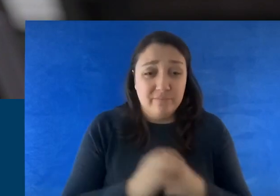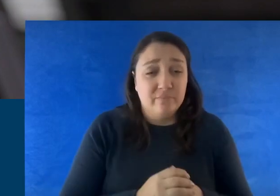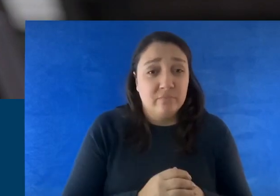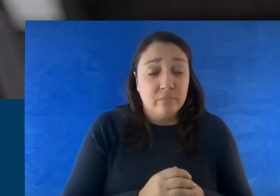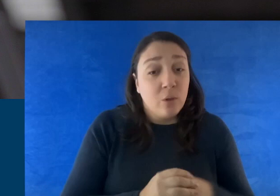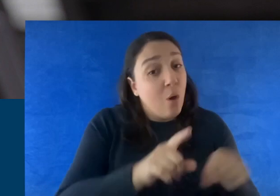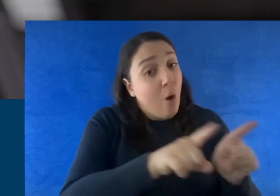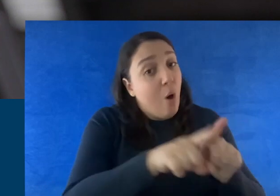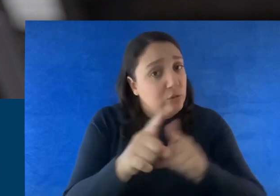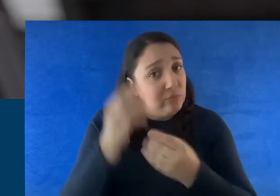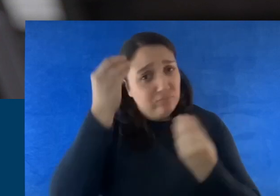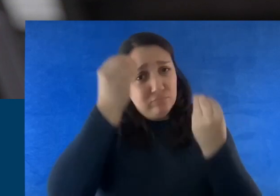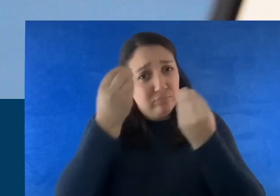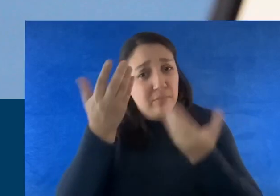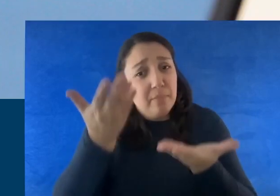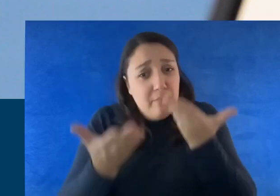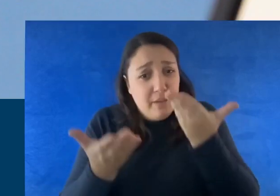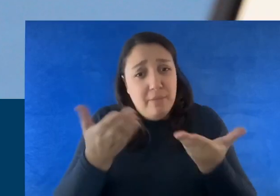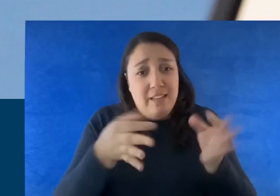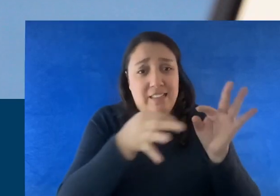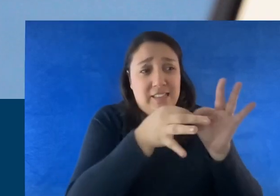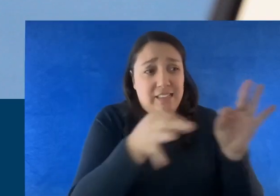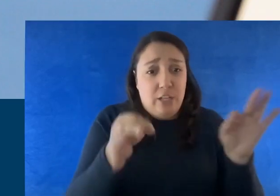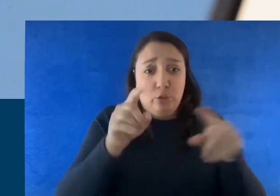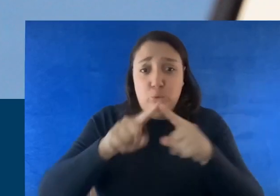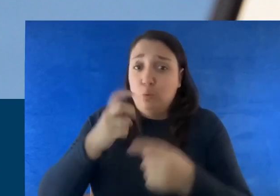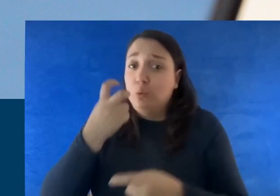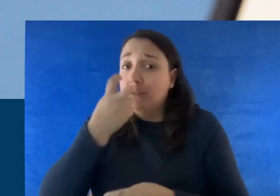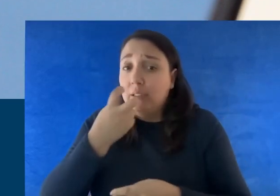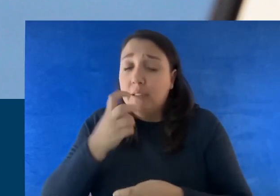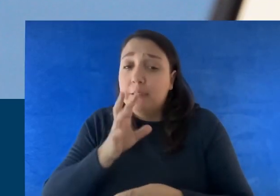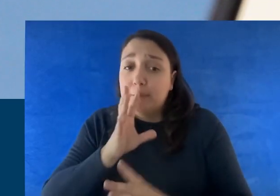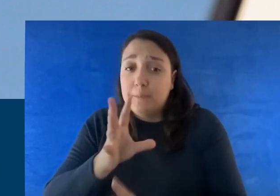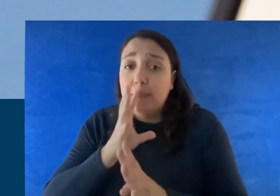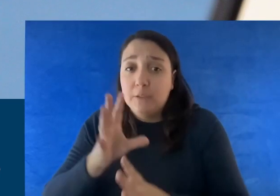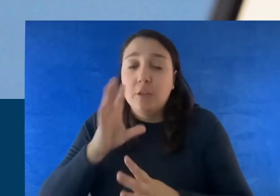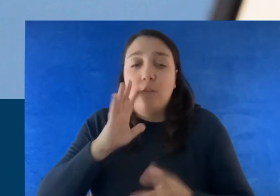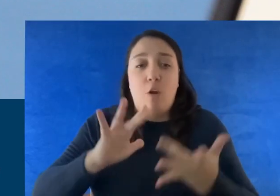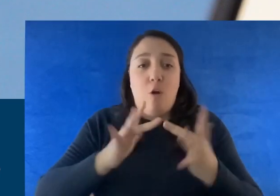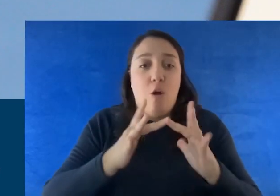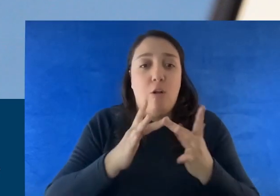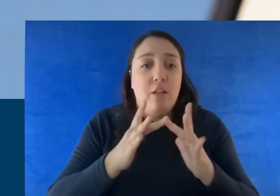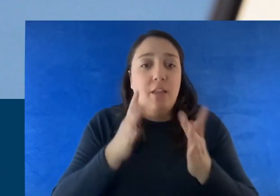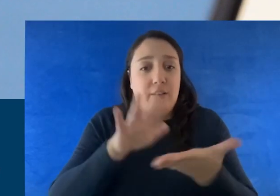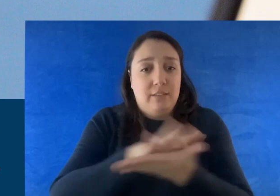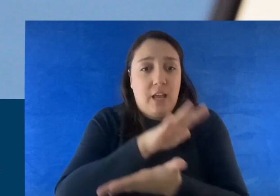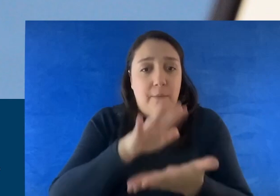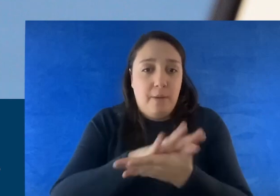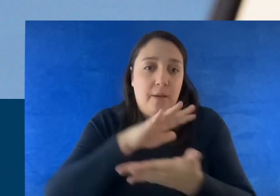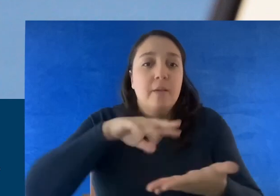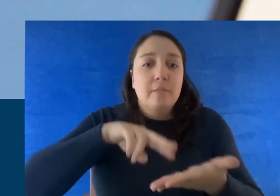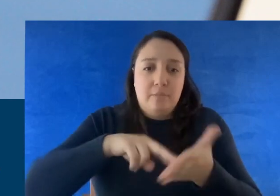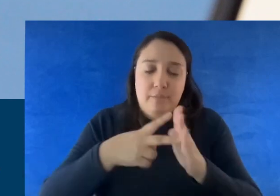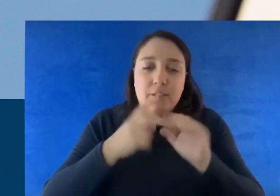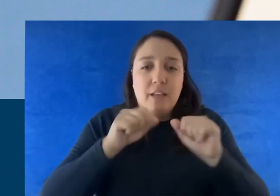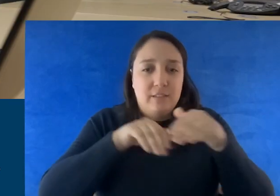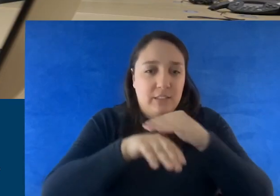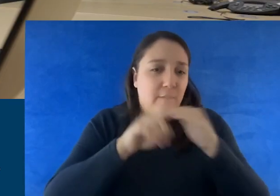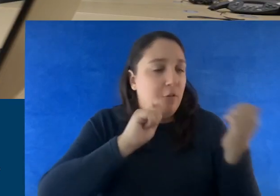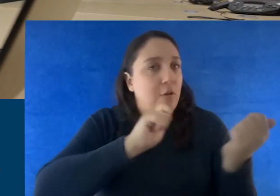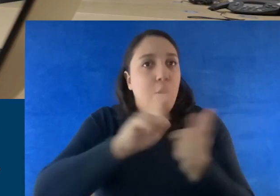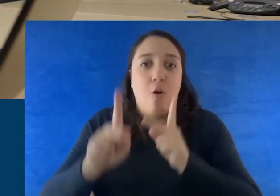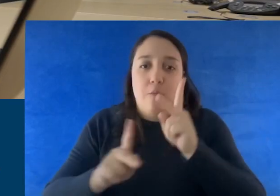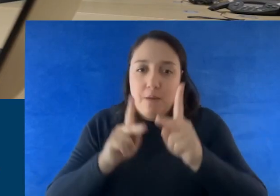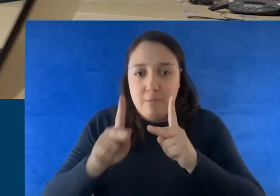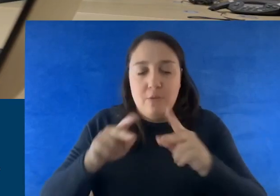Also consider providing text-to-speech options for online documents. This will make it accessible for everyone to access and understand